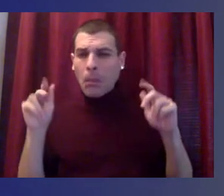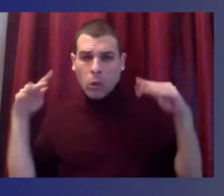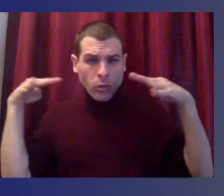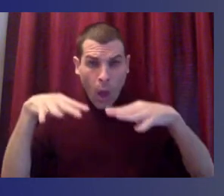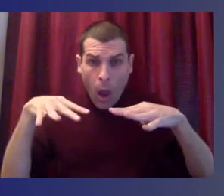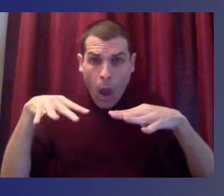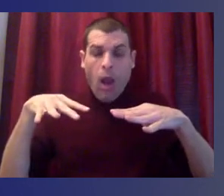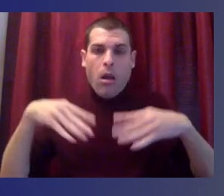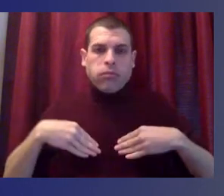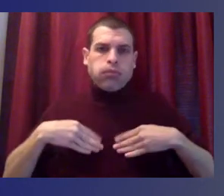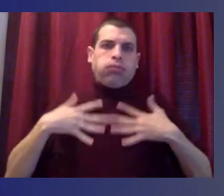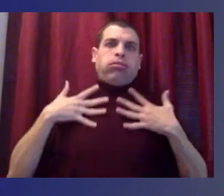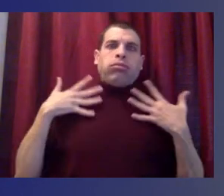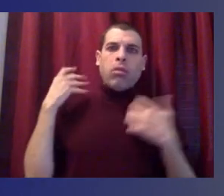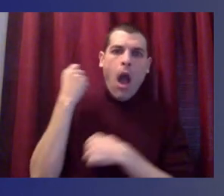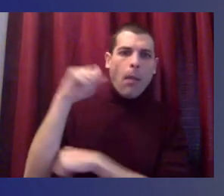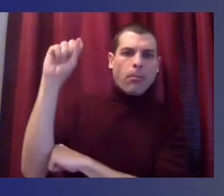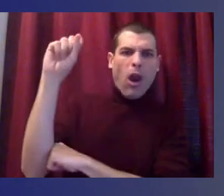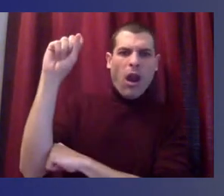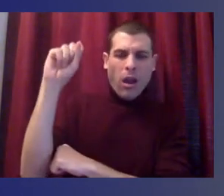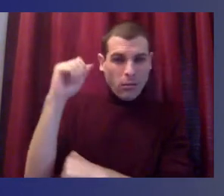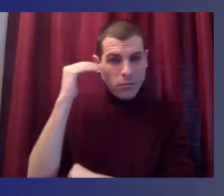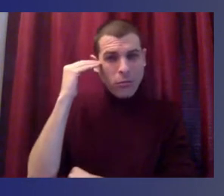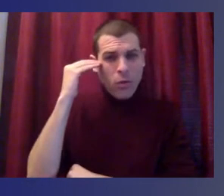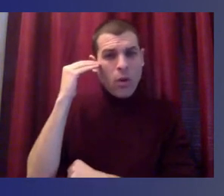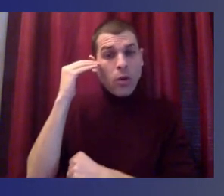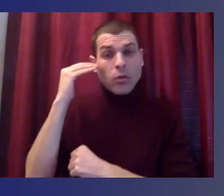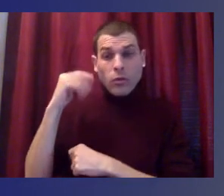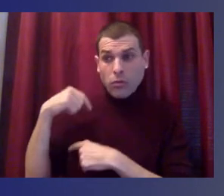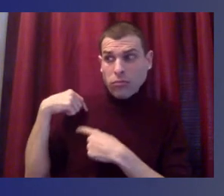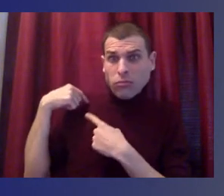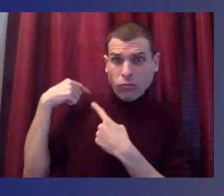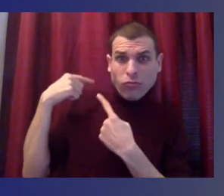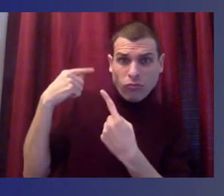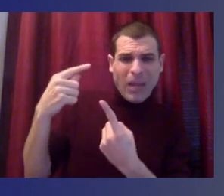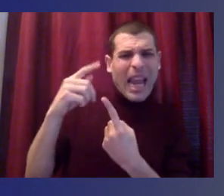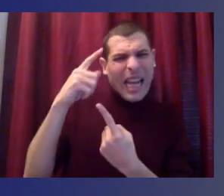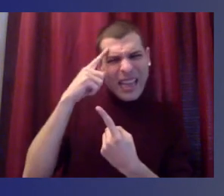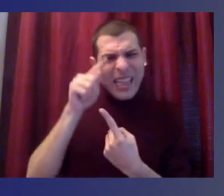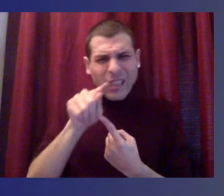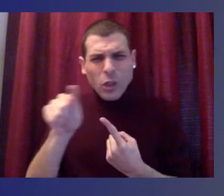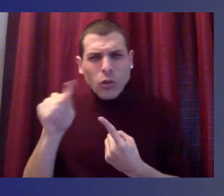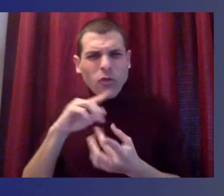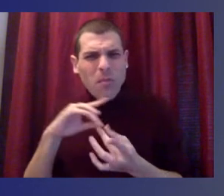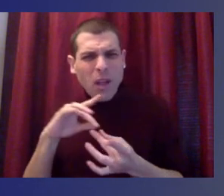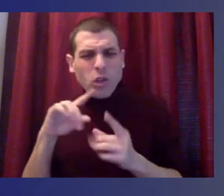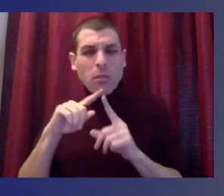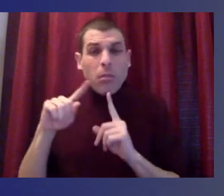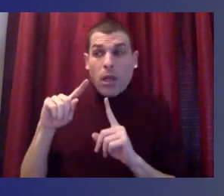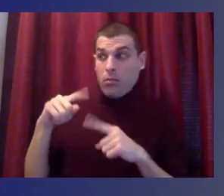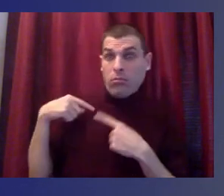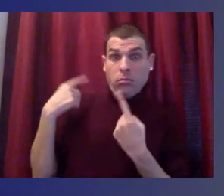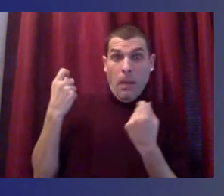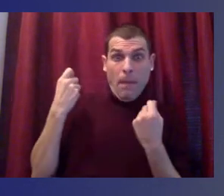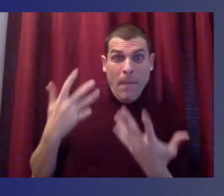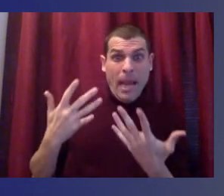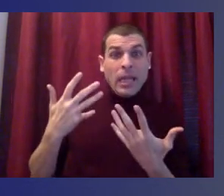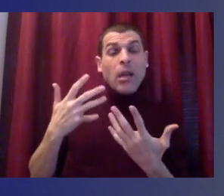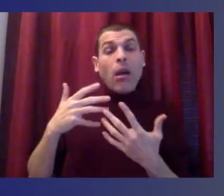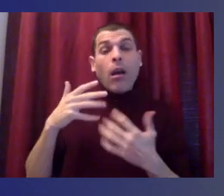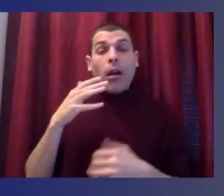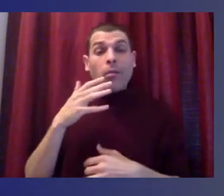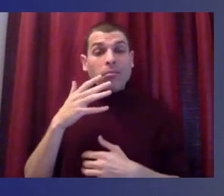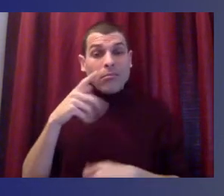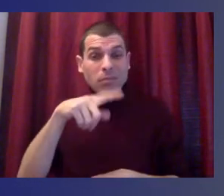country. But through it all, and I think my colleagues have mentioned this, our students and our families, especially our Black, Native American and